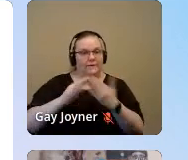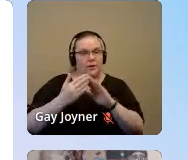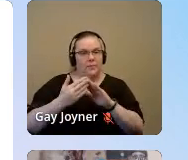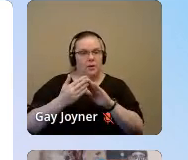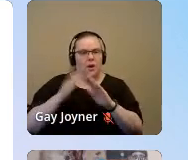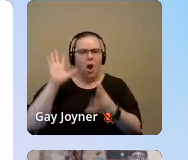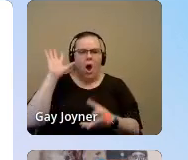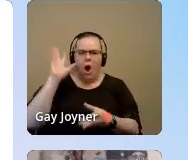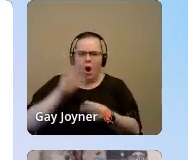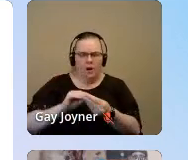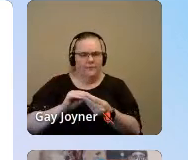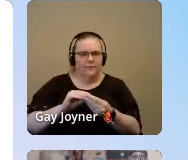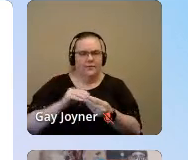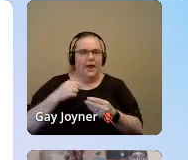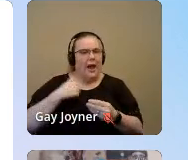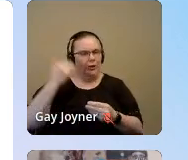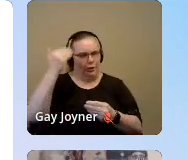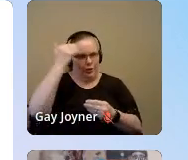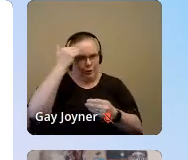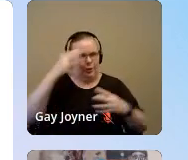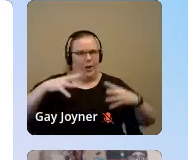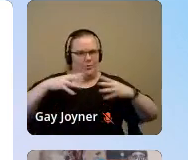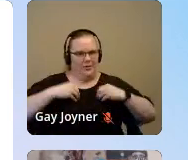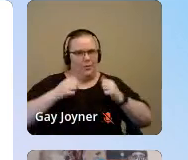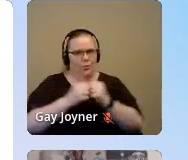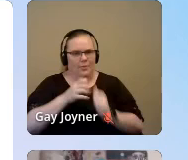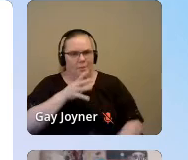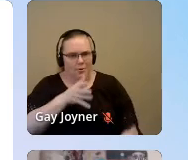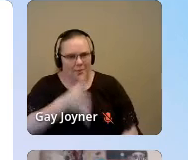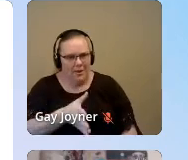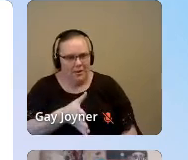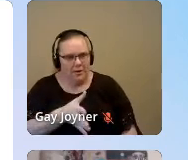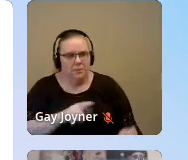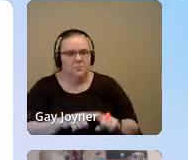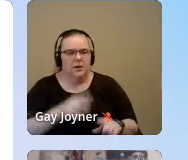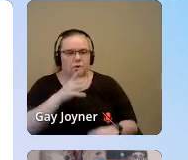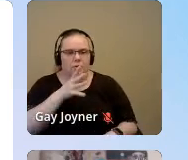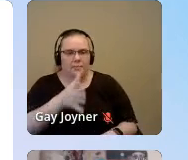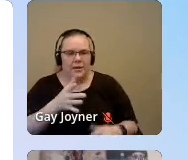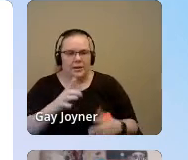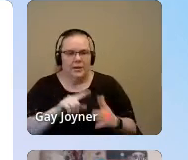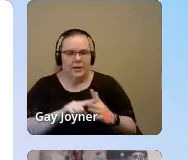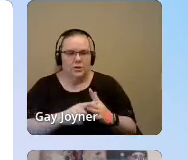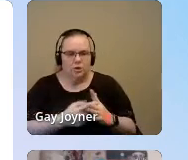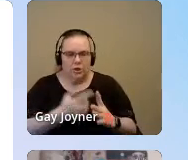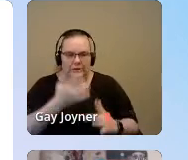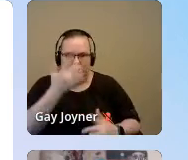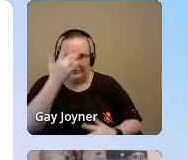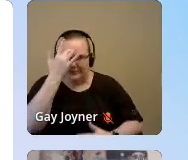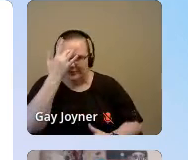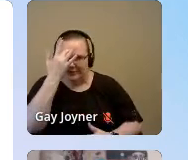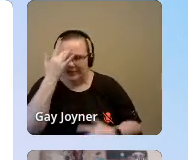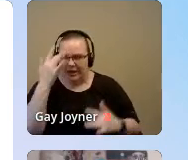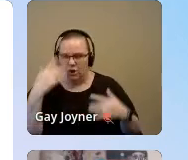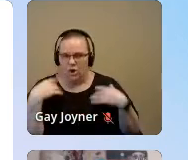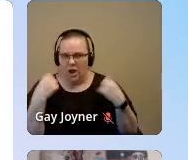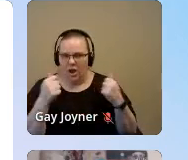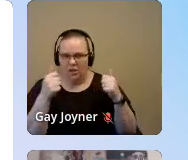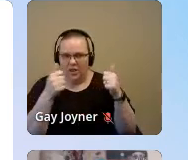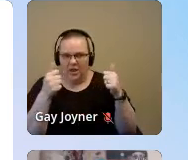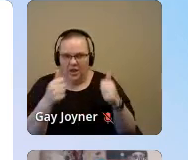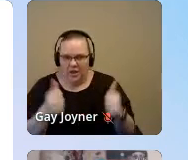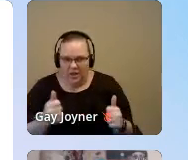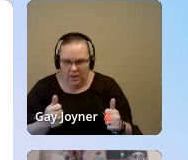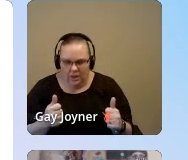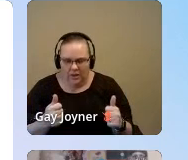I know I'm accepted here. When my grandmother got sick and started declining in health, I also declined in health.